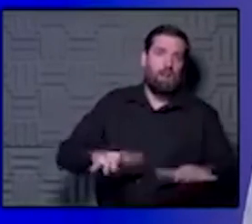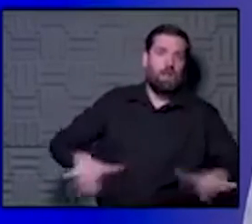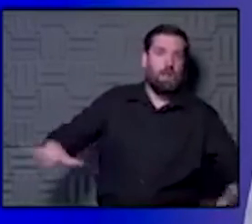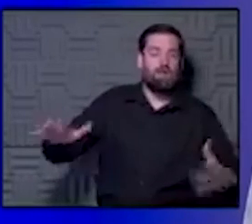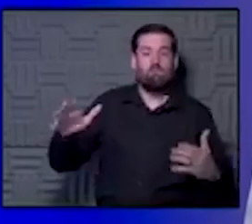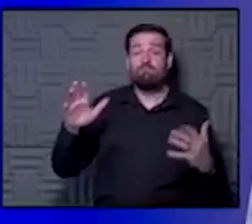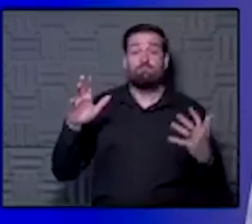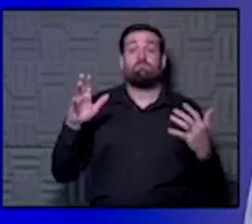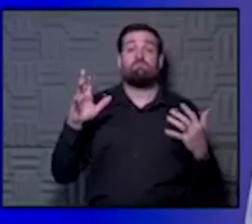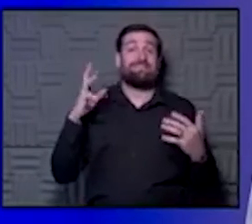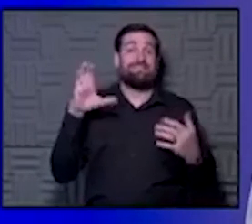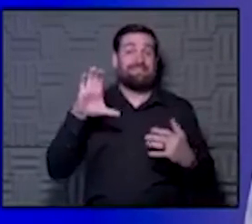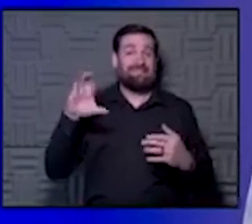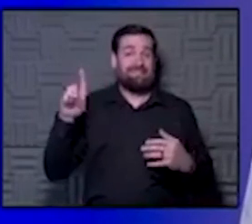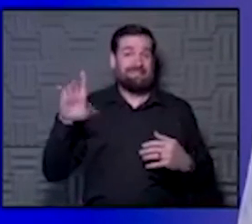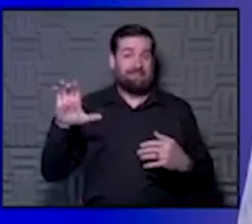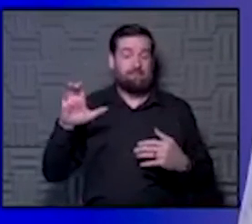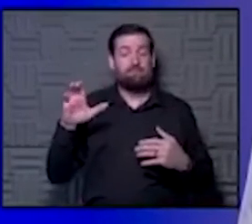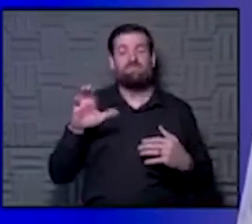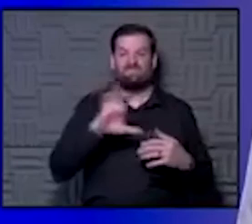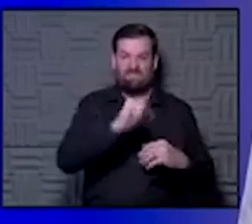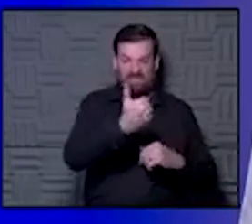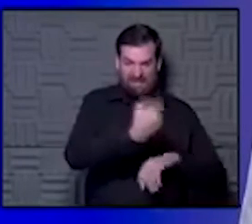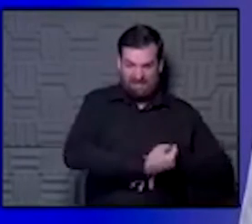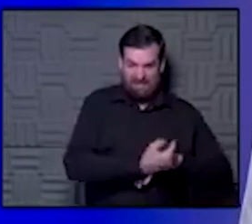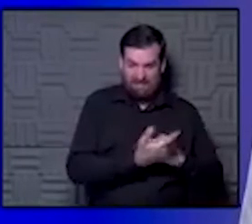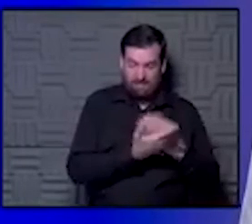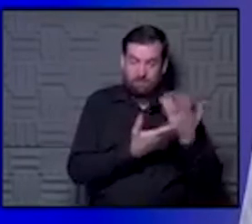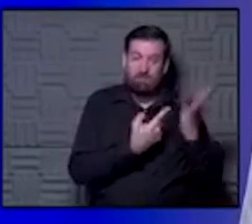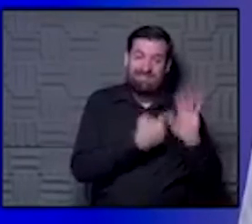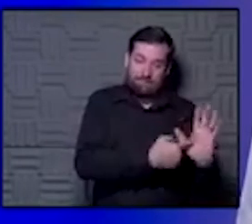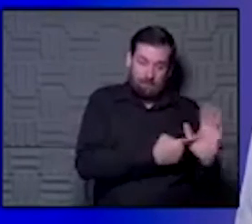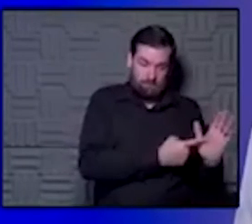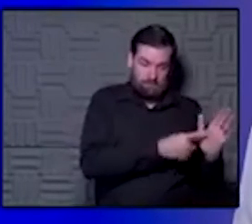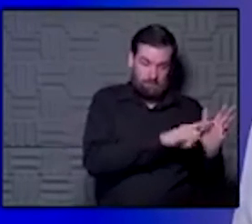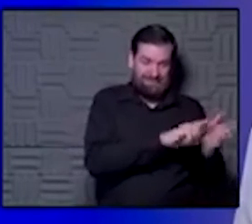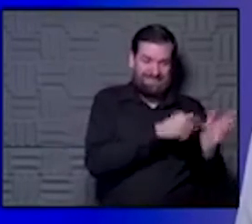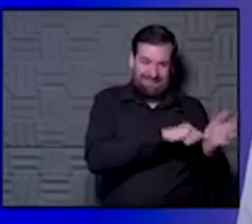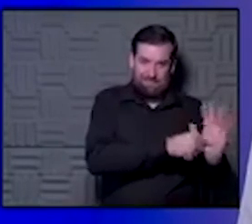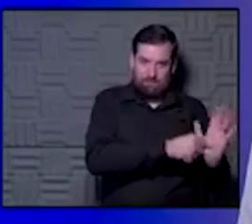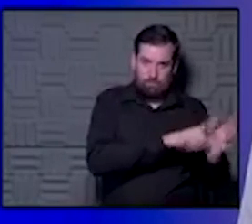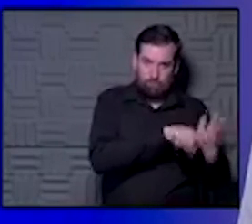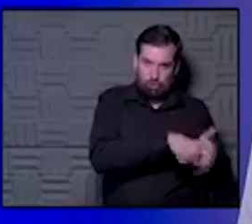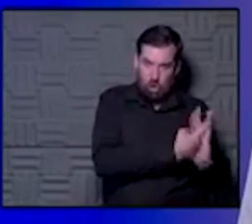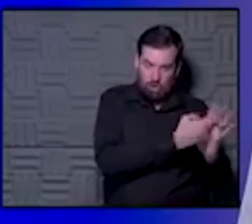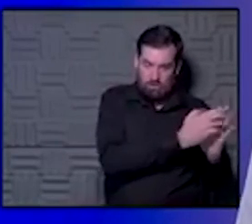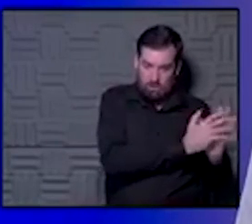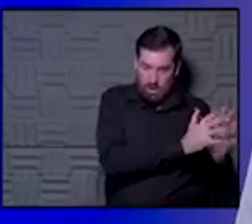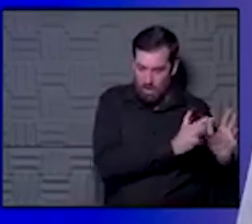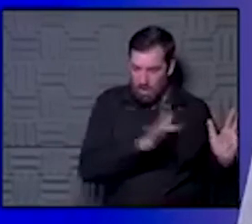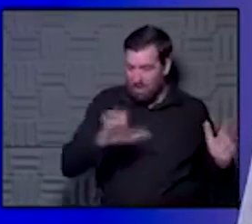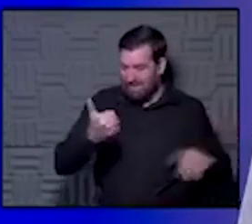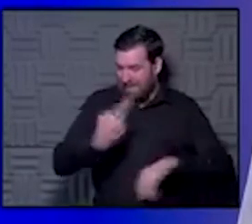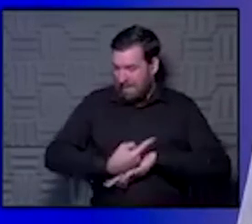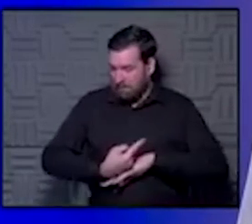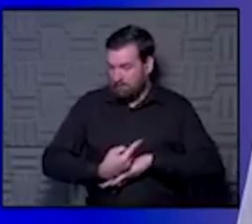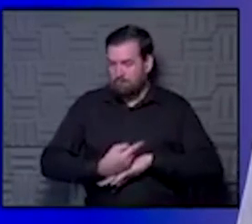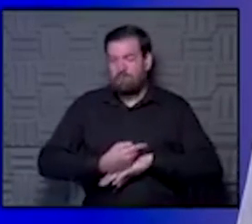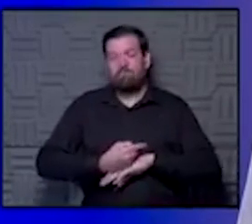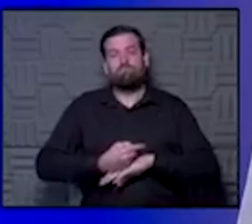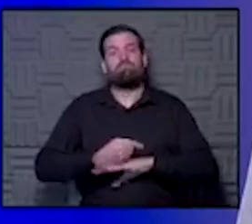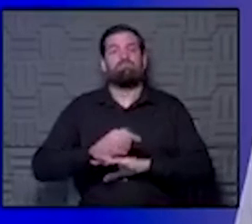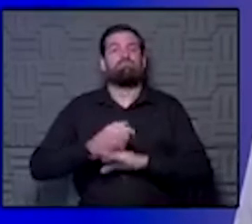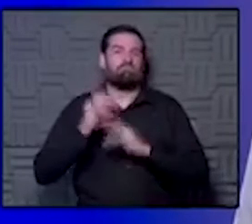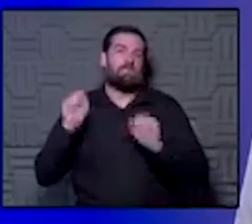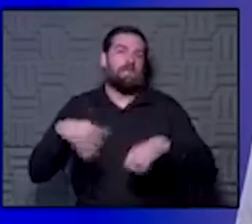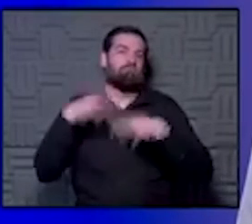that's why from CDC guidance, they say after 10 days of symptom onset, you can probably get back into society if you are otherwise improved